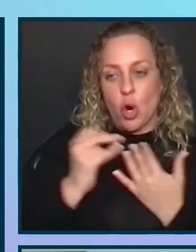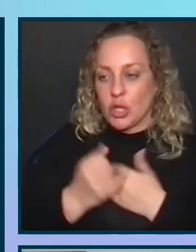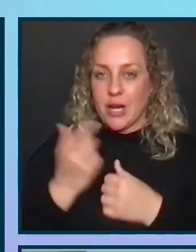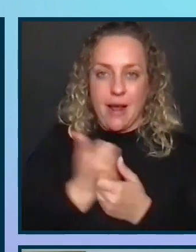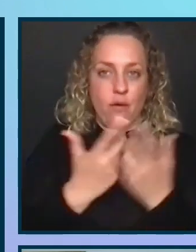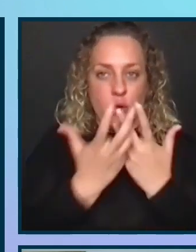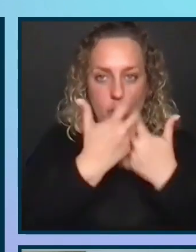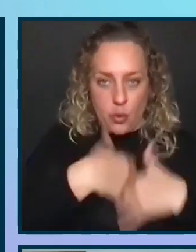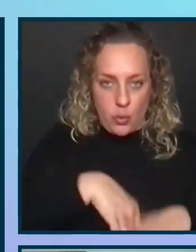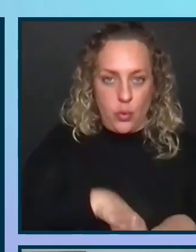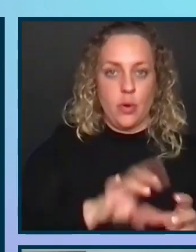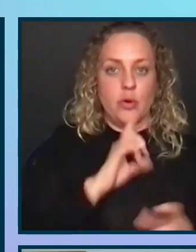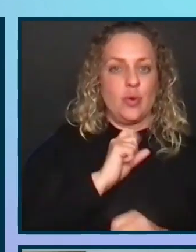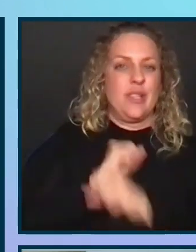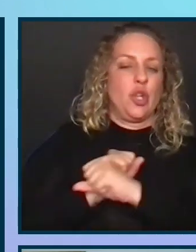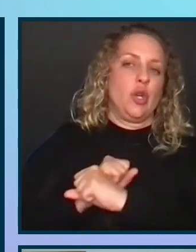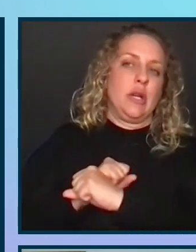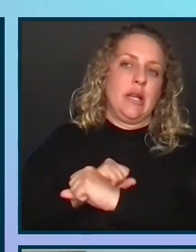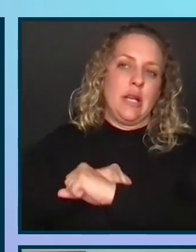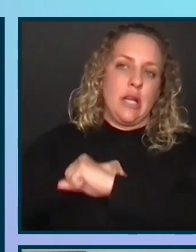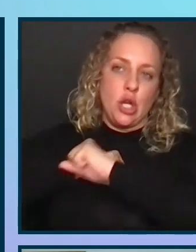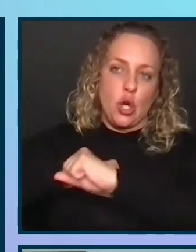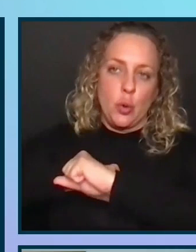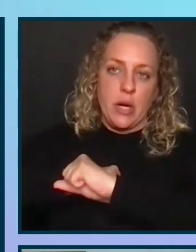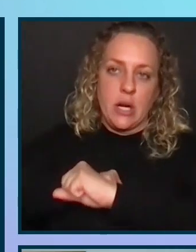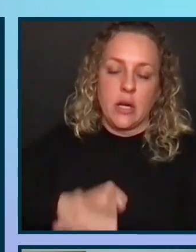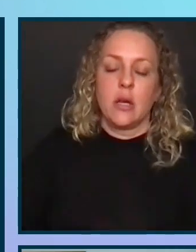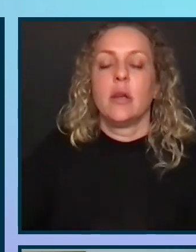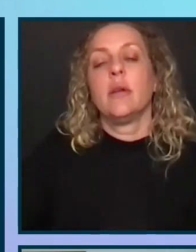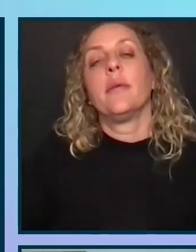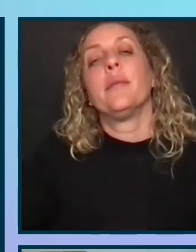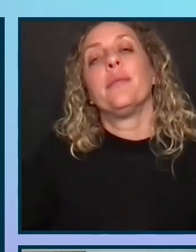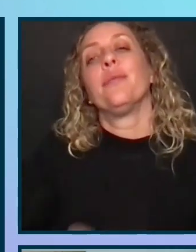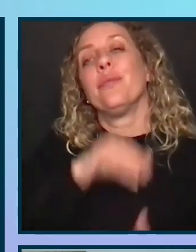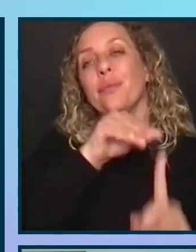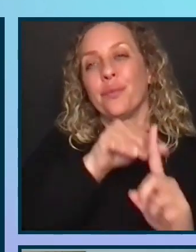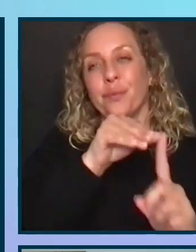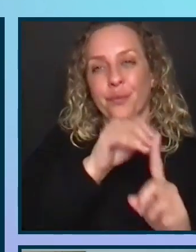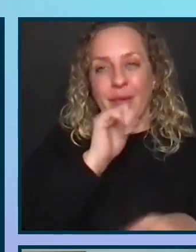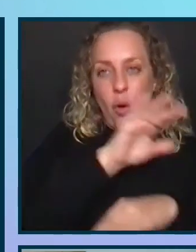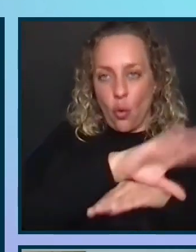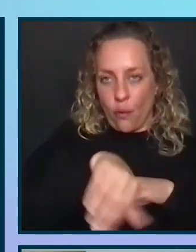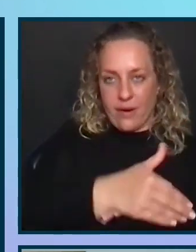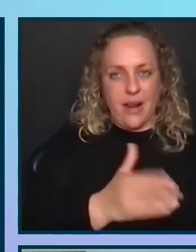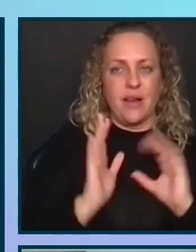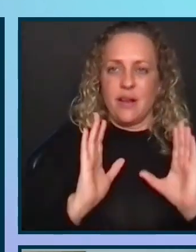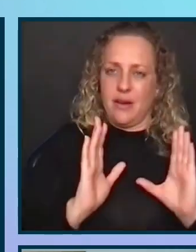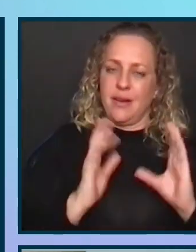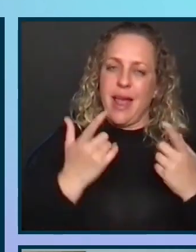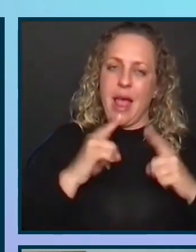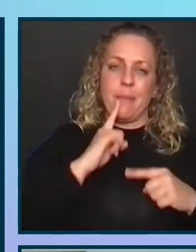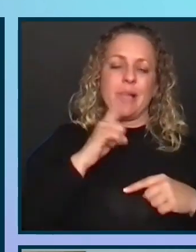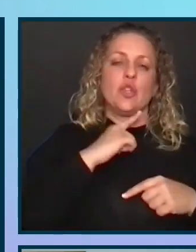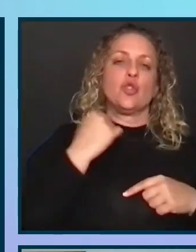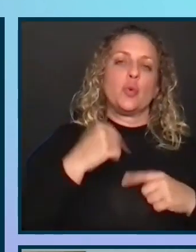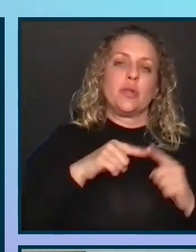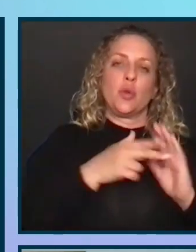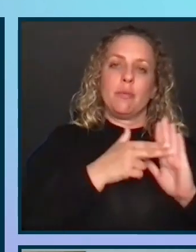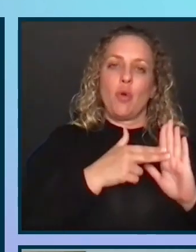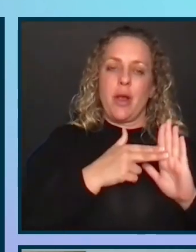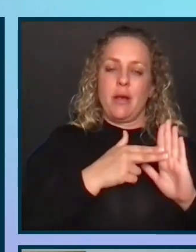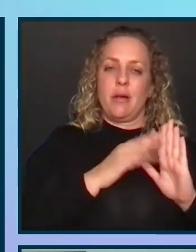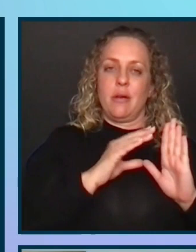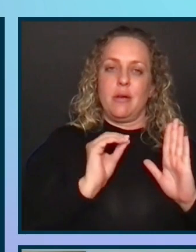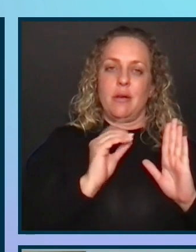operations to security. I also want to remind everybody that this didn't happen overnight. It happened because of the risk to the brand. It